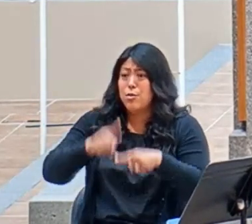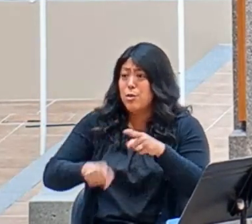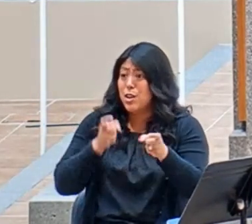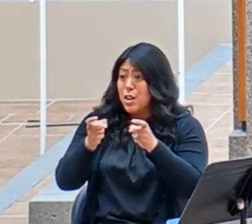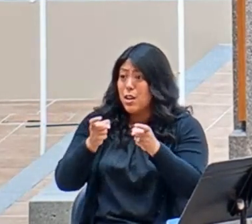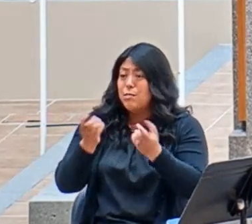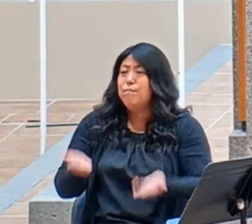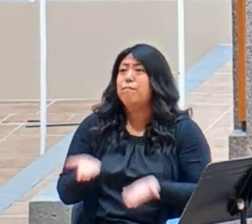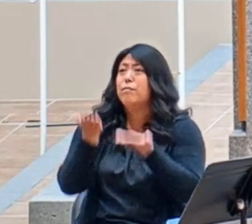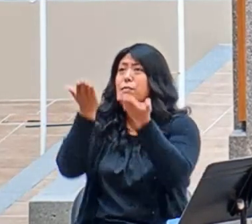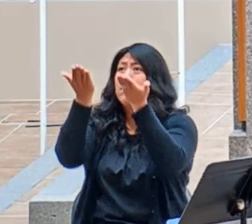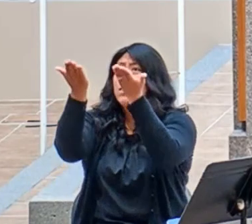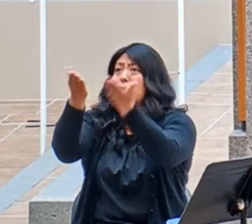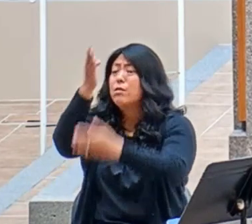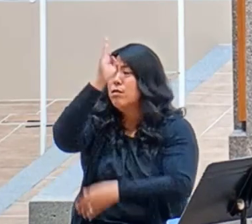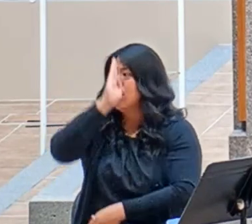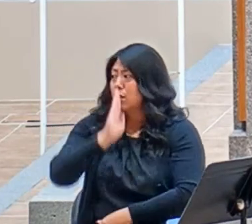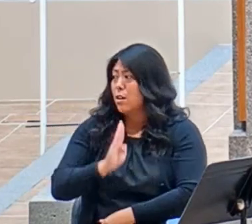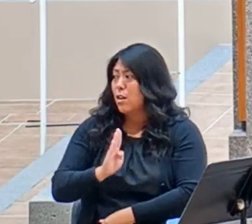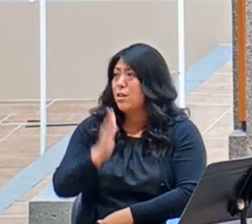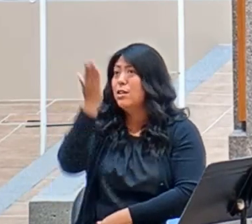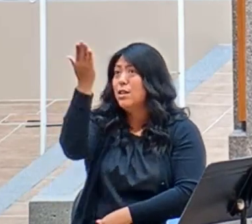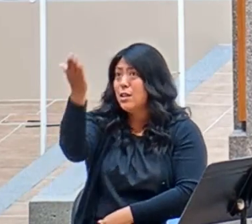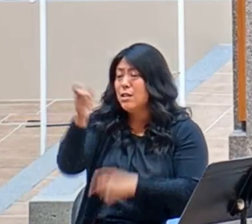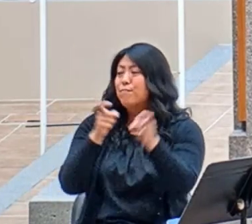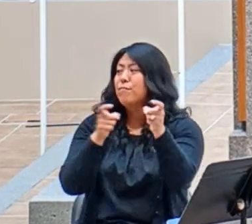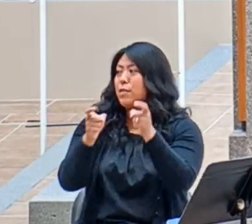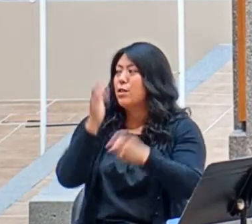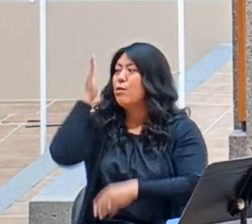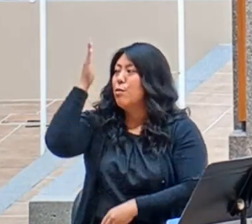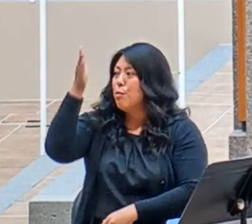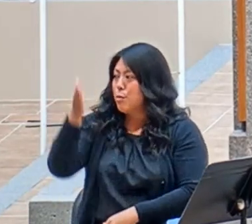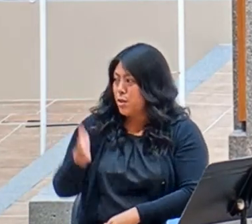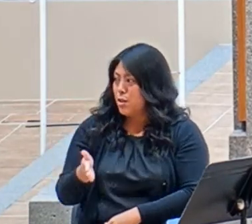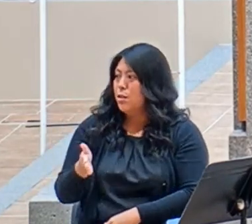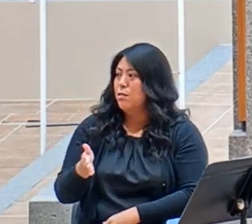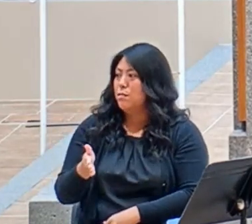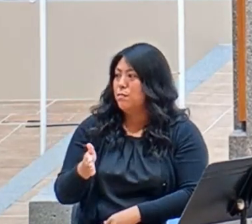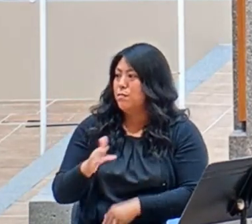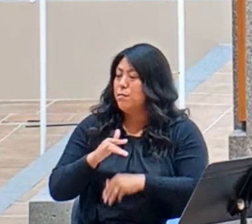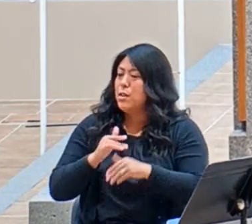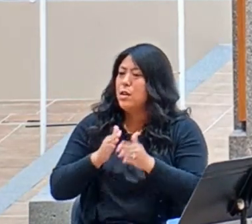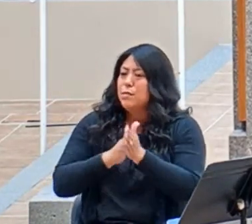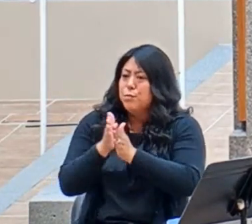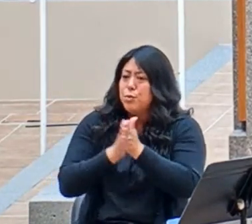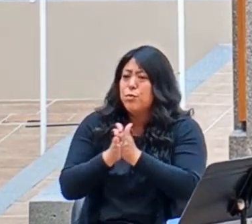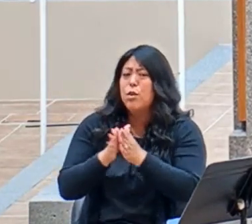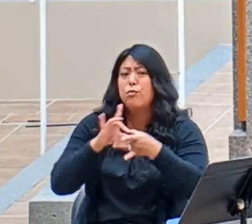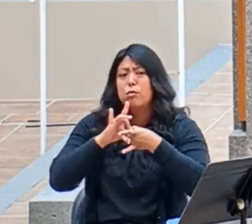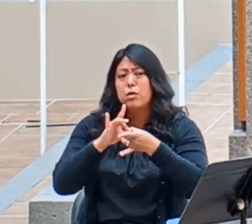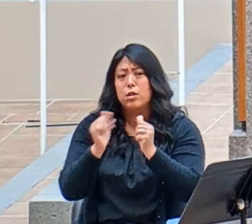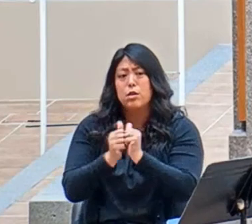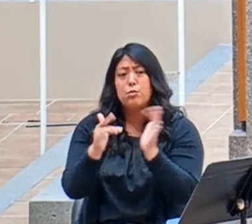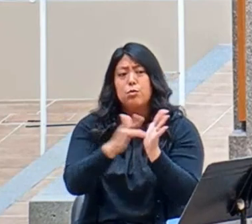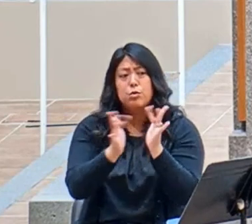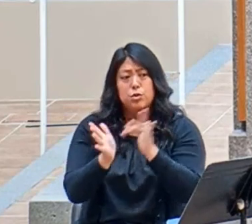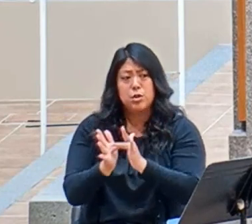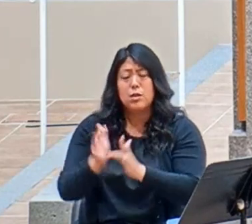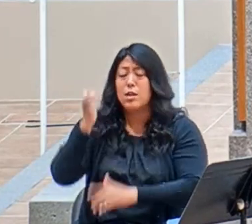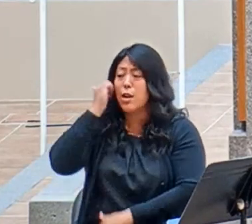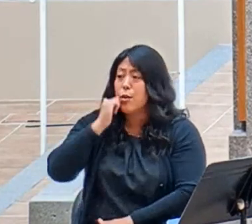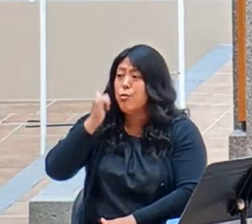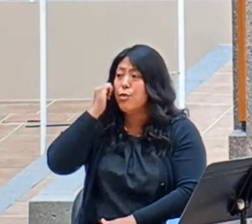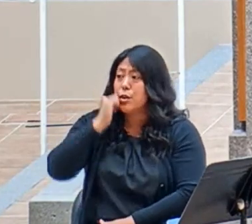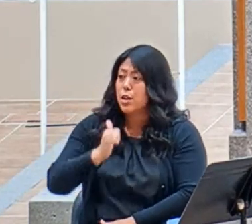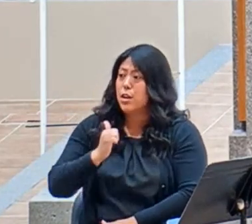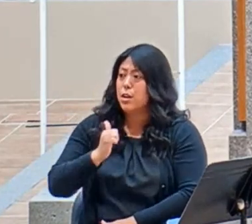He can handle it all. Strive for a better relationship with Christ every day. Partake in the